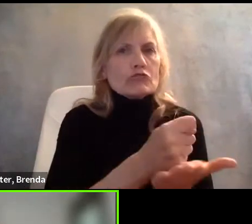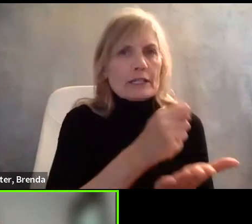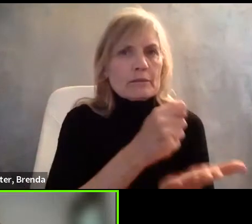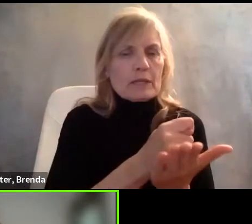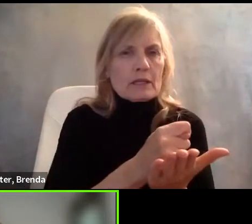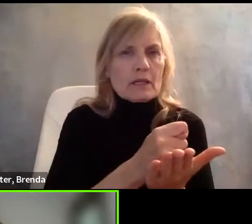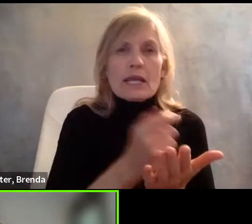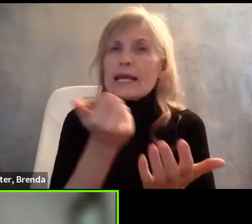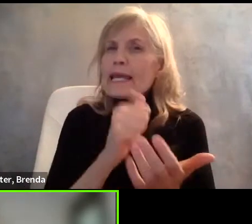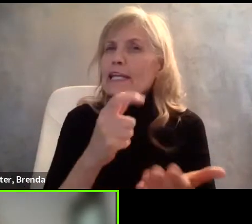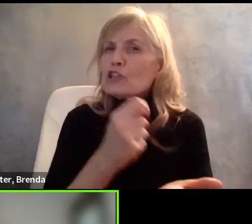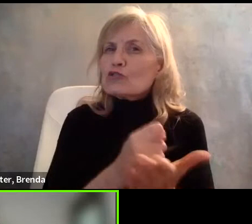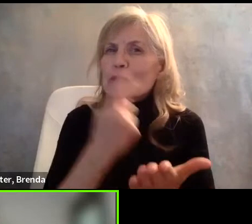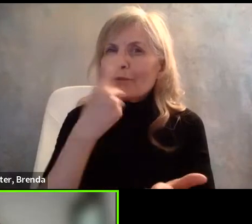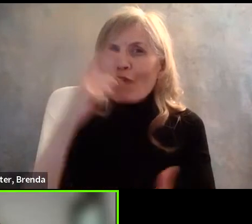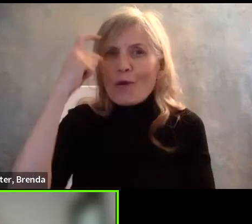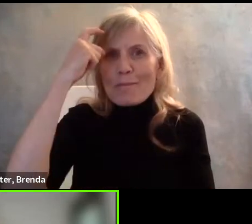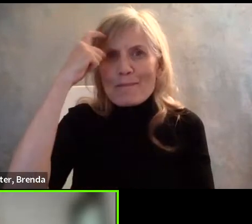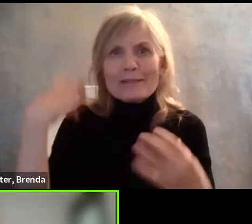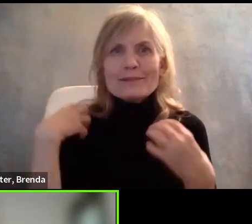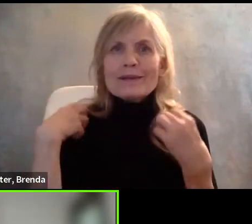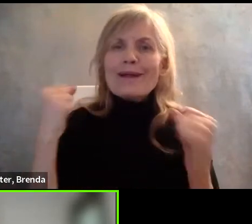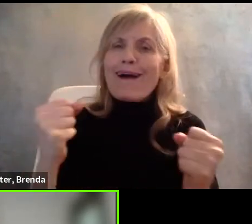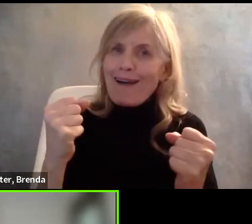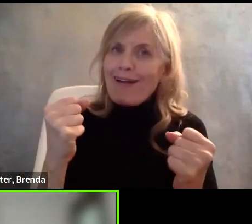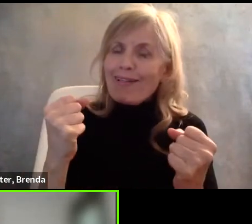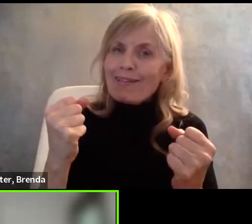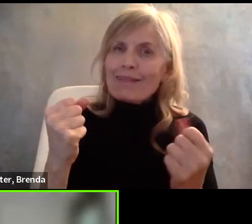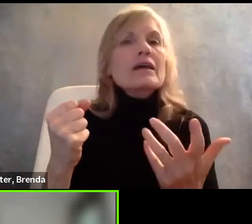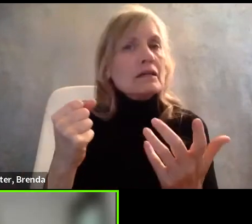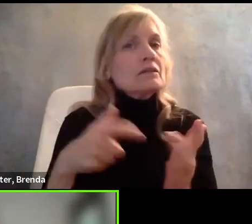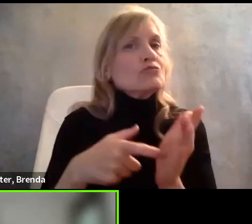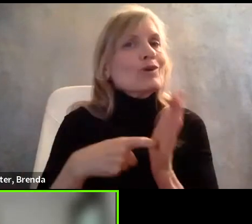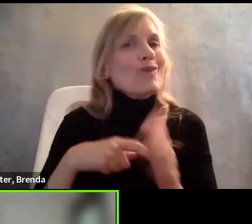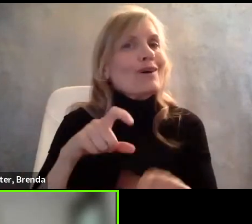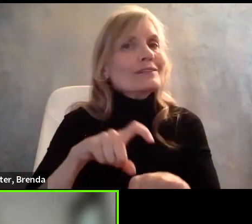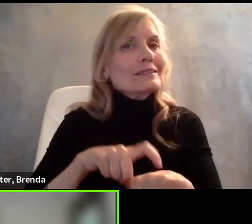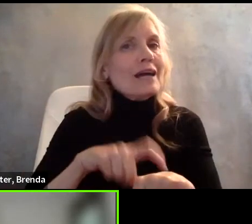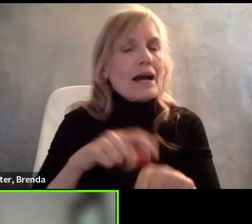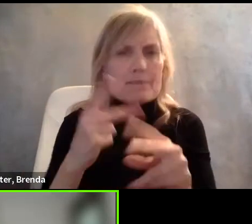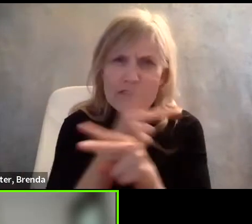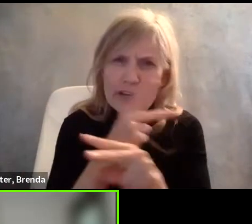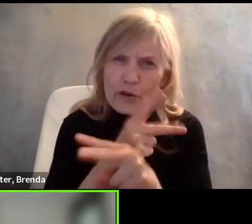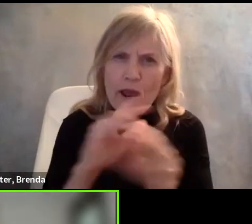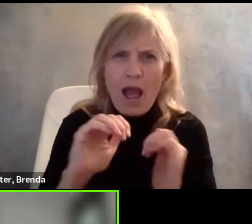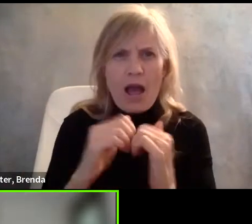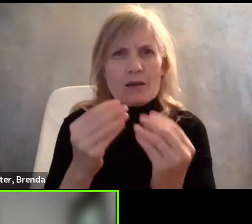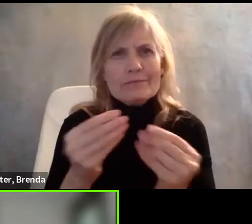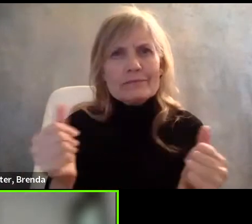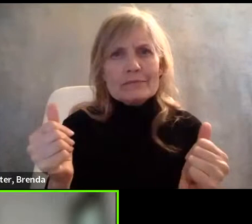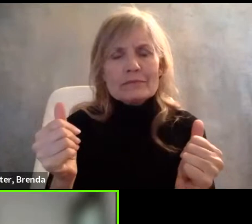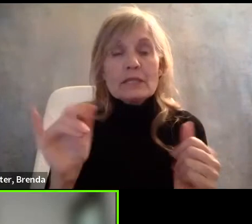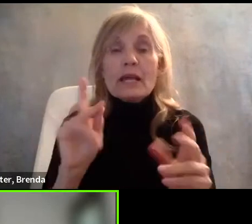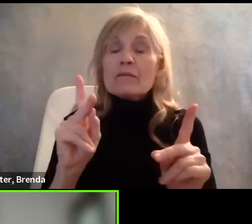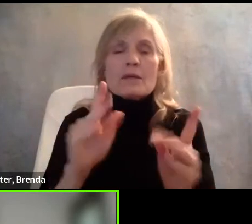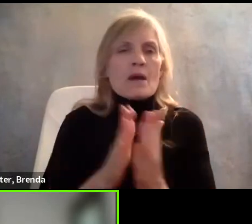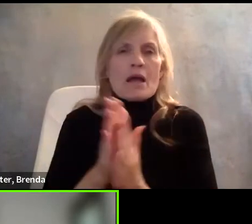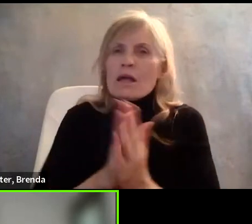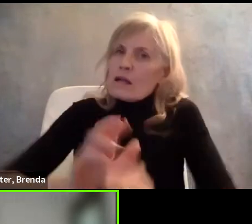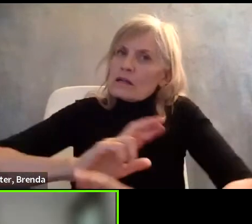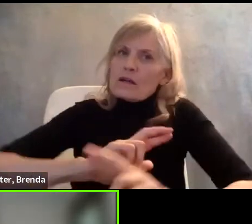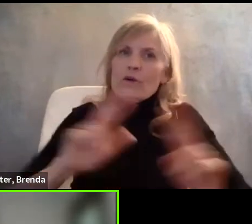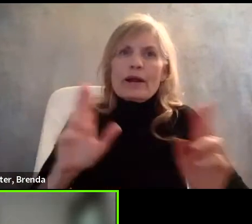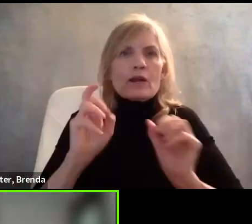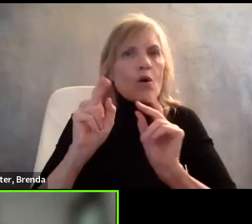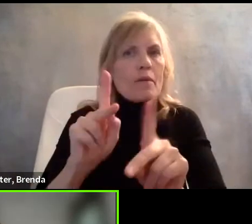conditions takes a while to figure out what will work. So if they come back, try to come back to work, if they've